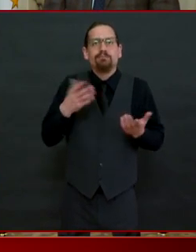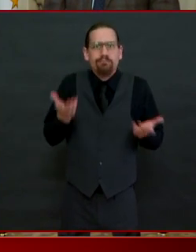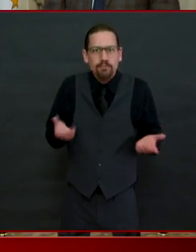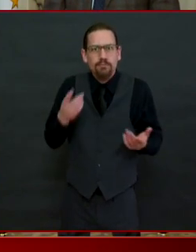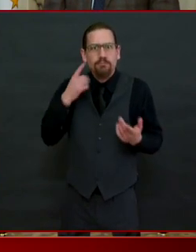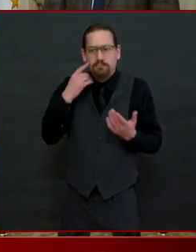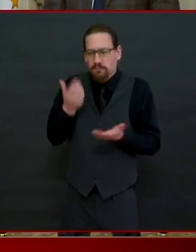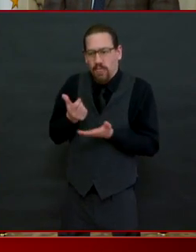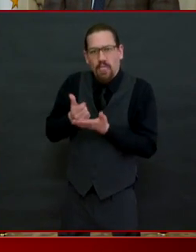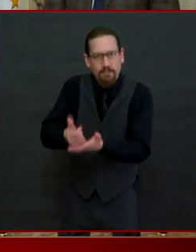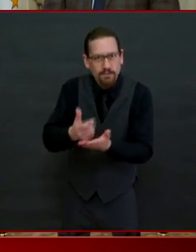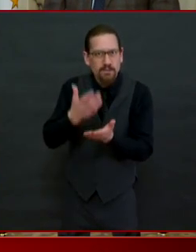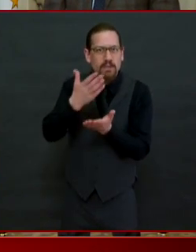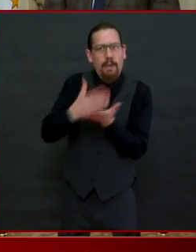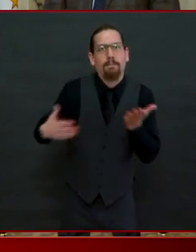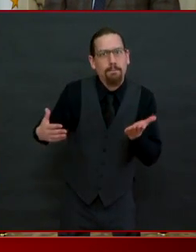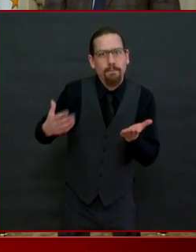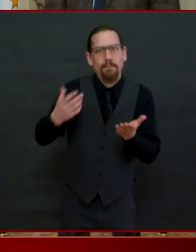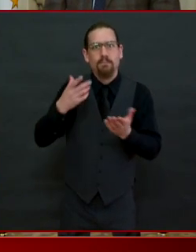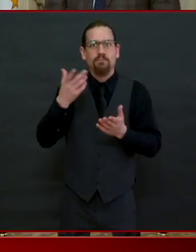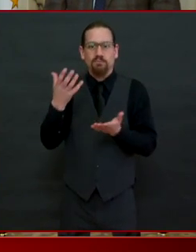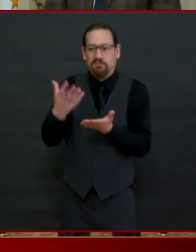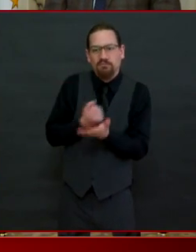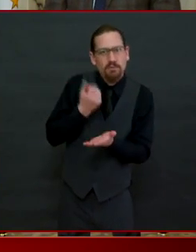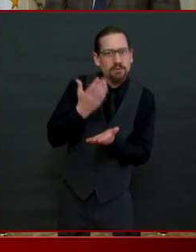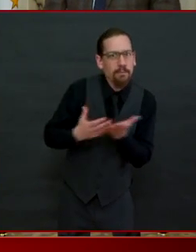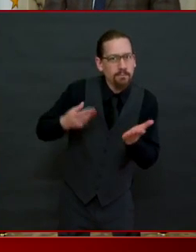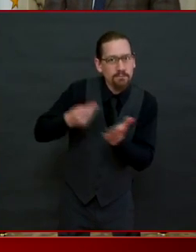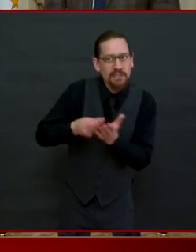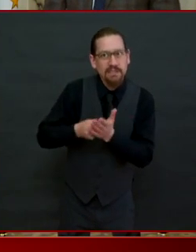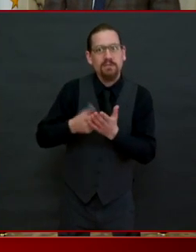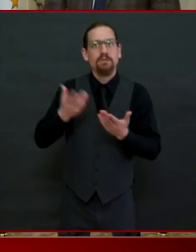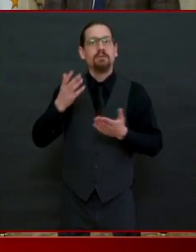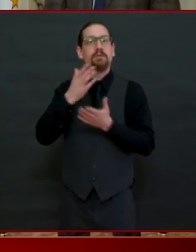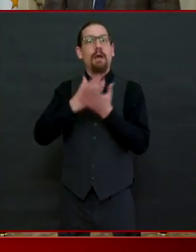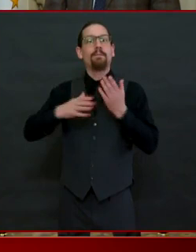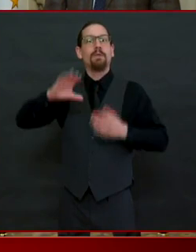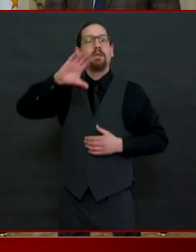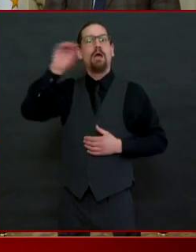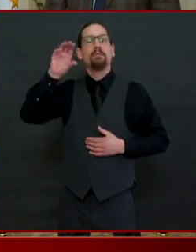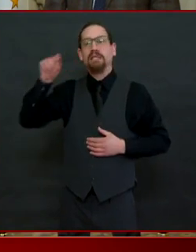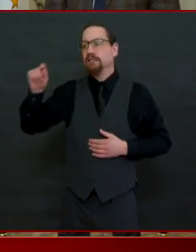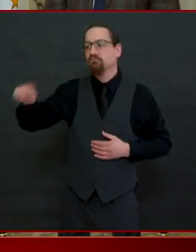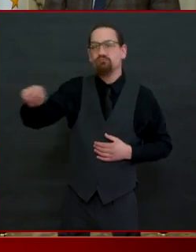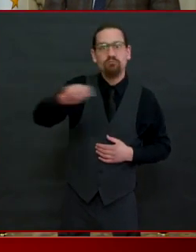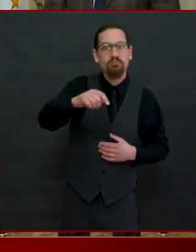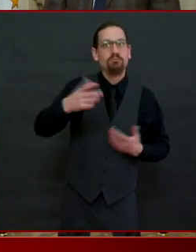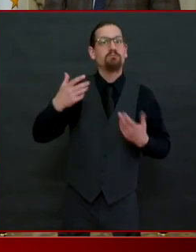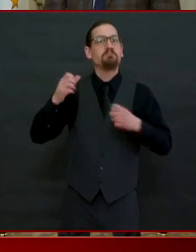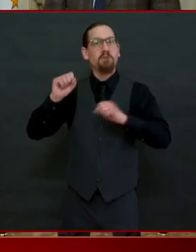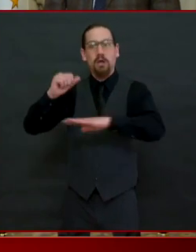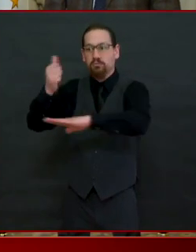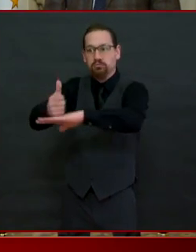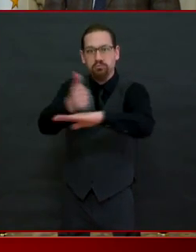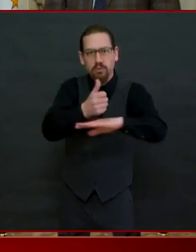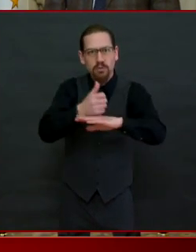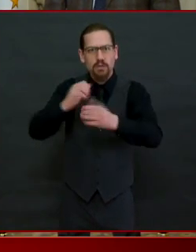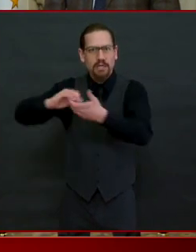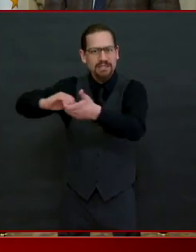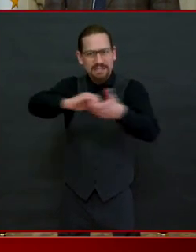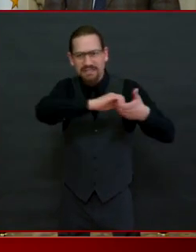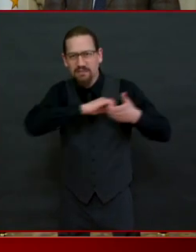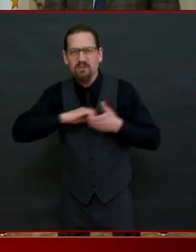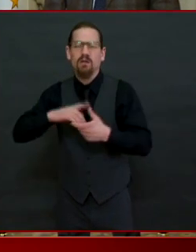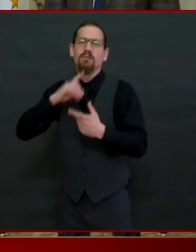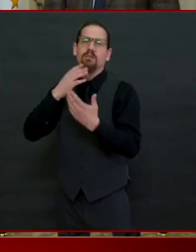deeply grateful for all of the entities that came together to find that solution i will say if